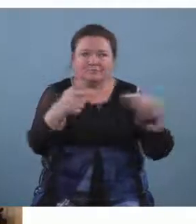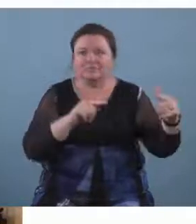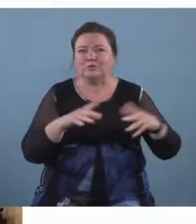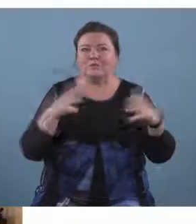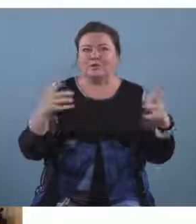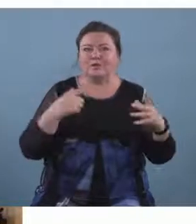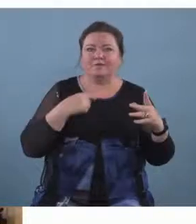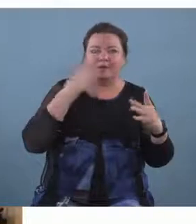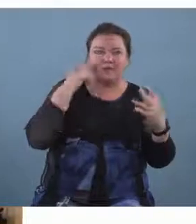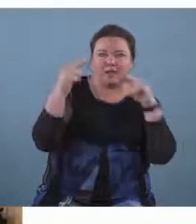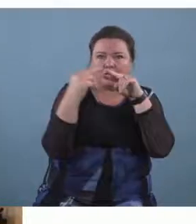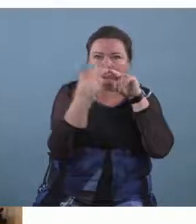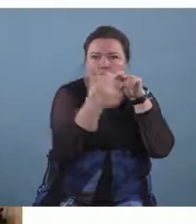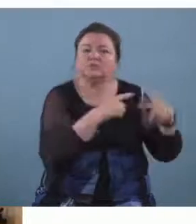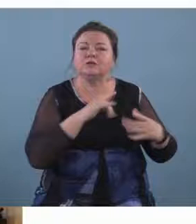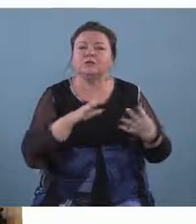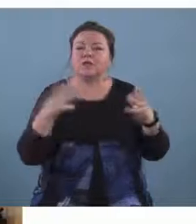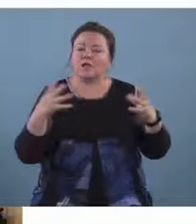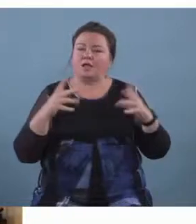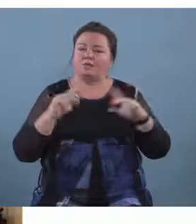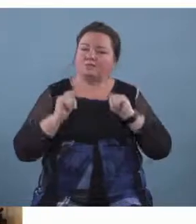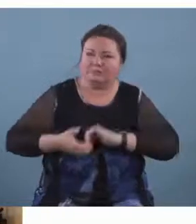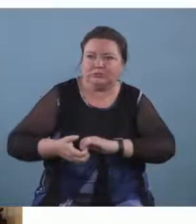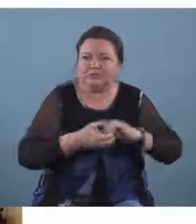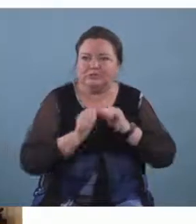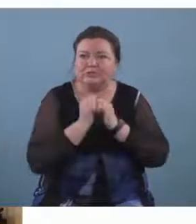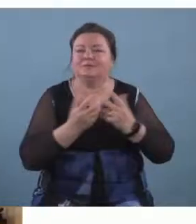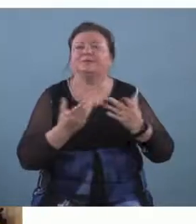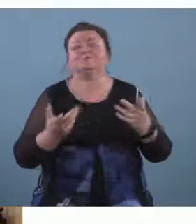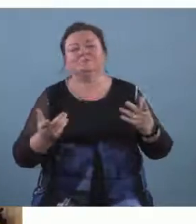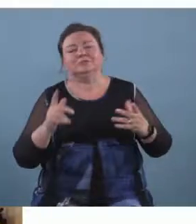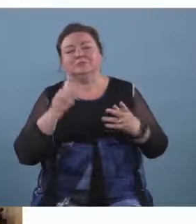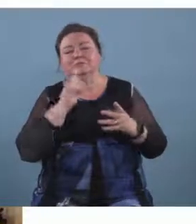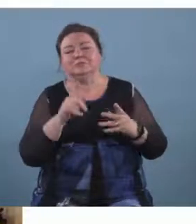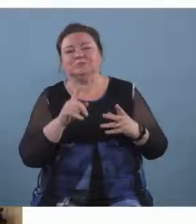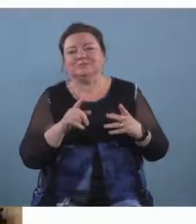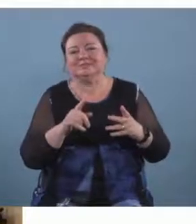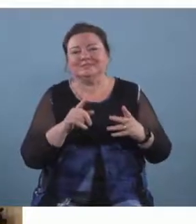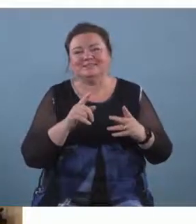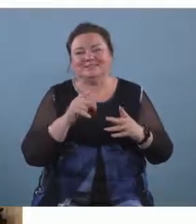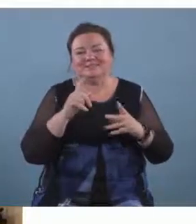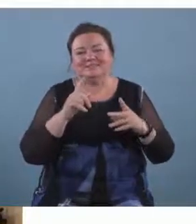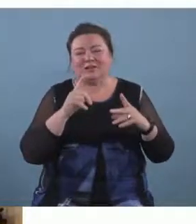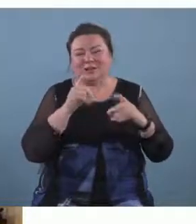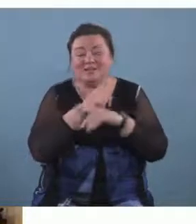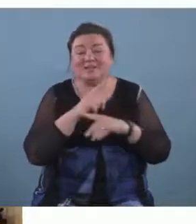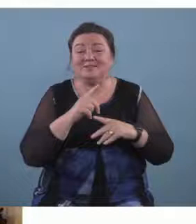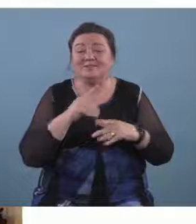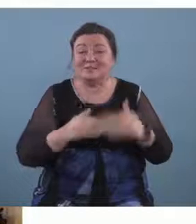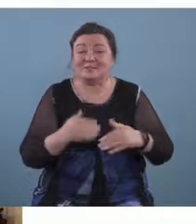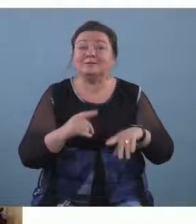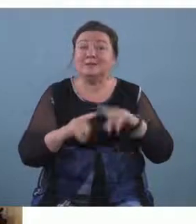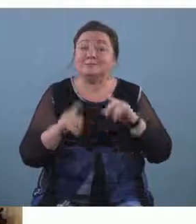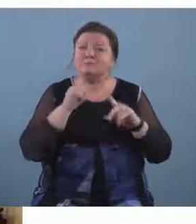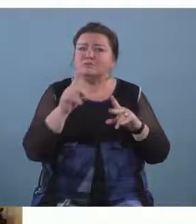contact and teamwork and going on here it's a very disciplined process but it was a very useful exercise